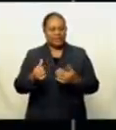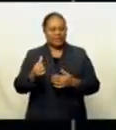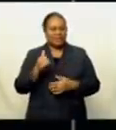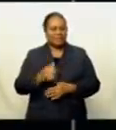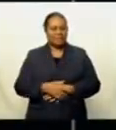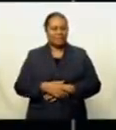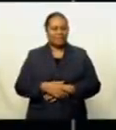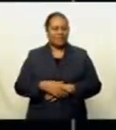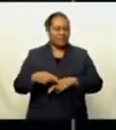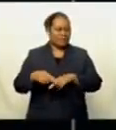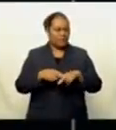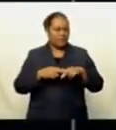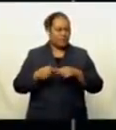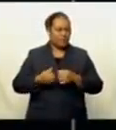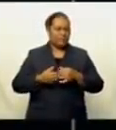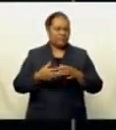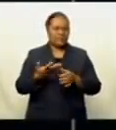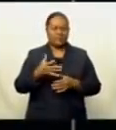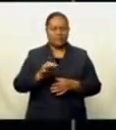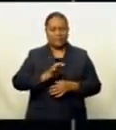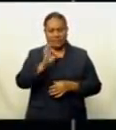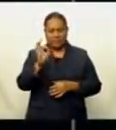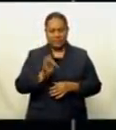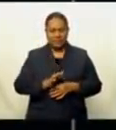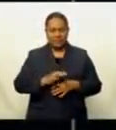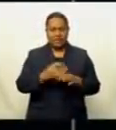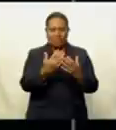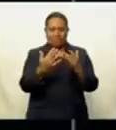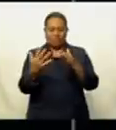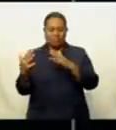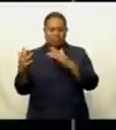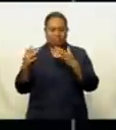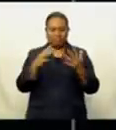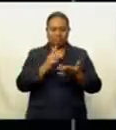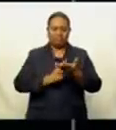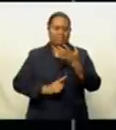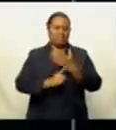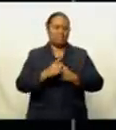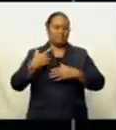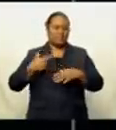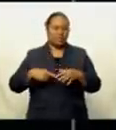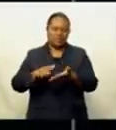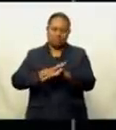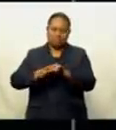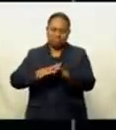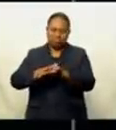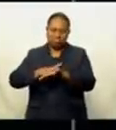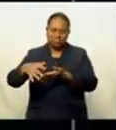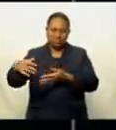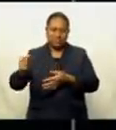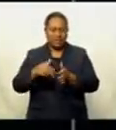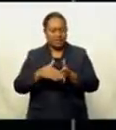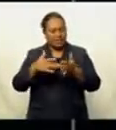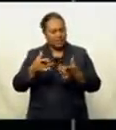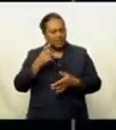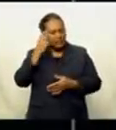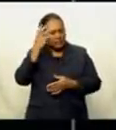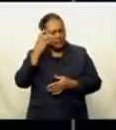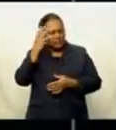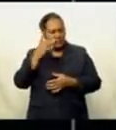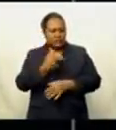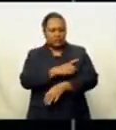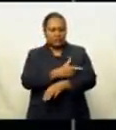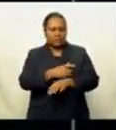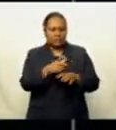Fiji has lost about 50% of coral on shallow reef areas due to bleaching, causing great concern for communities along the